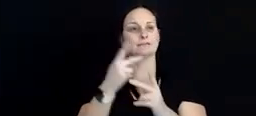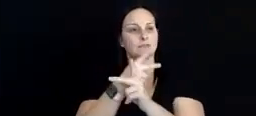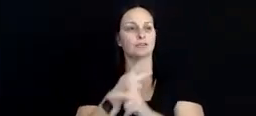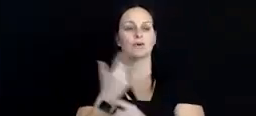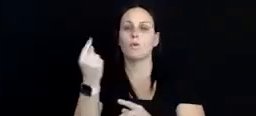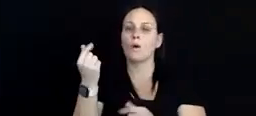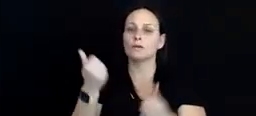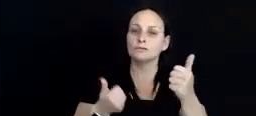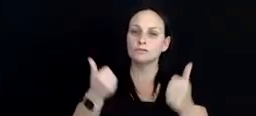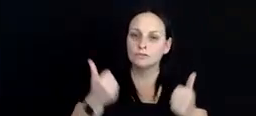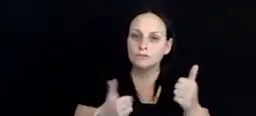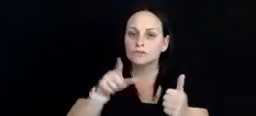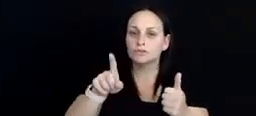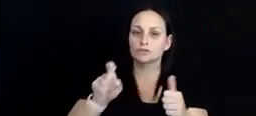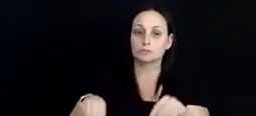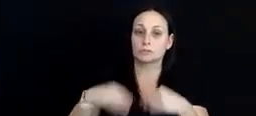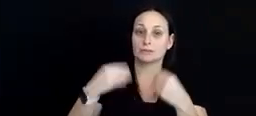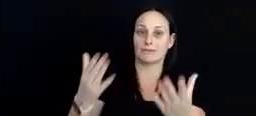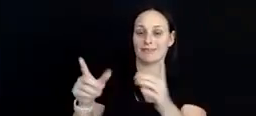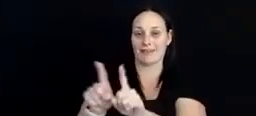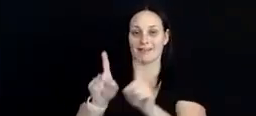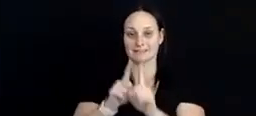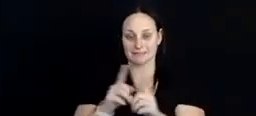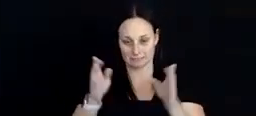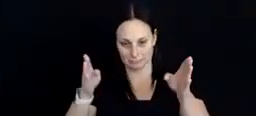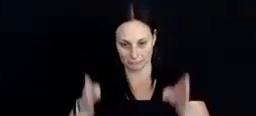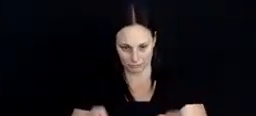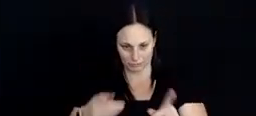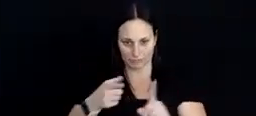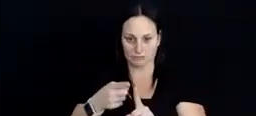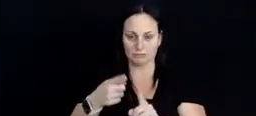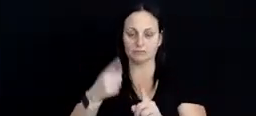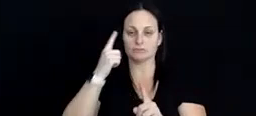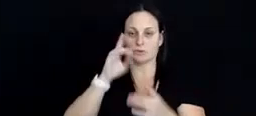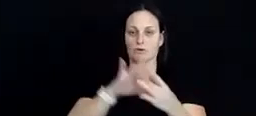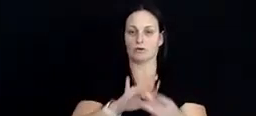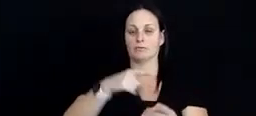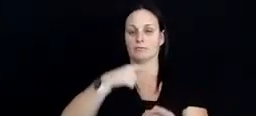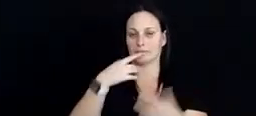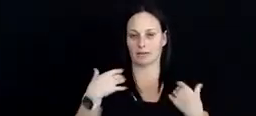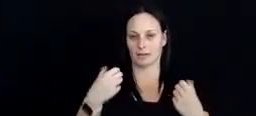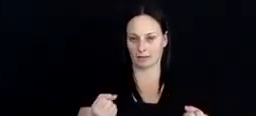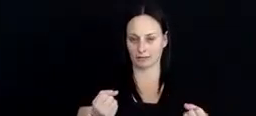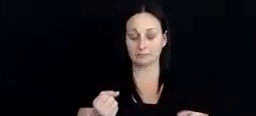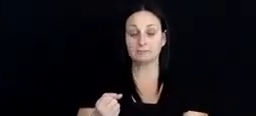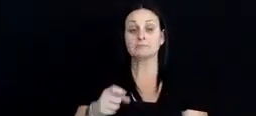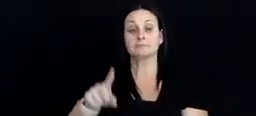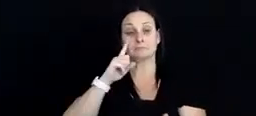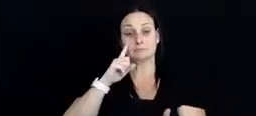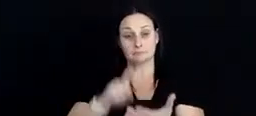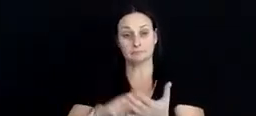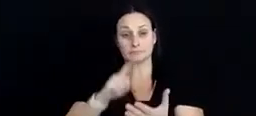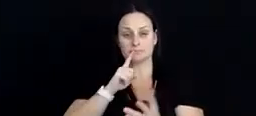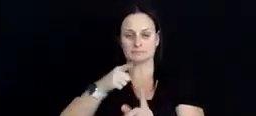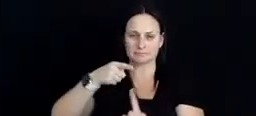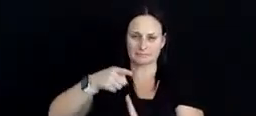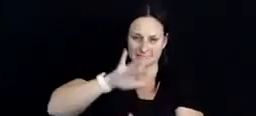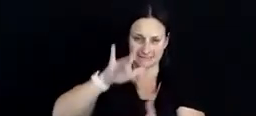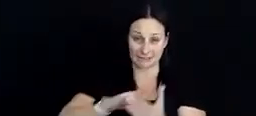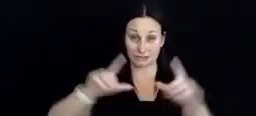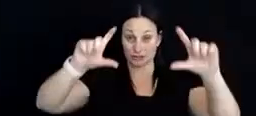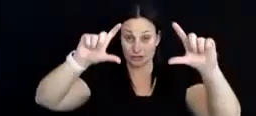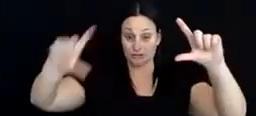the services that you should be provided as a citizen with regards to public health. And you'll notice that at the very center of these